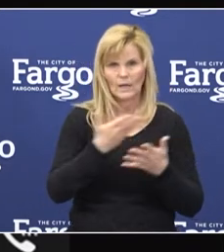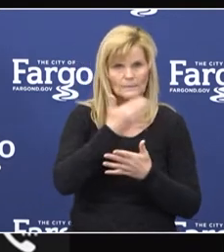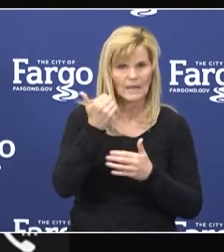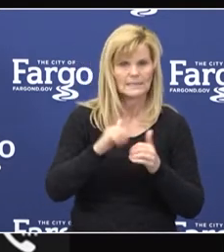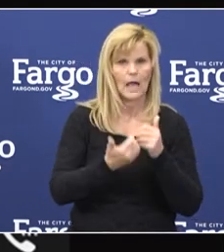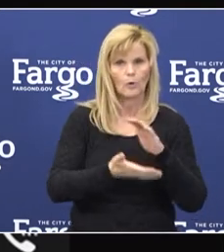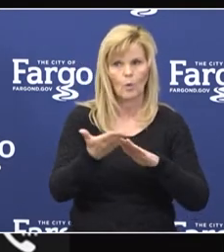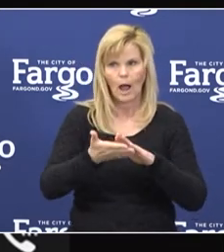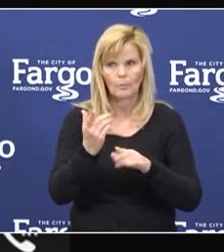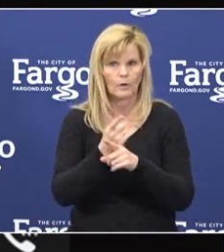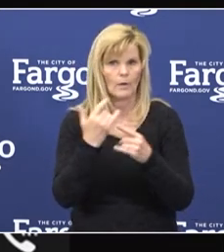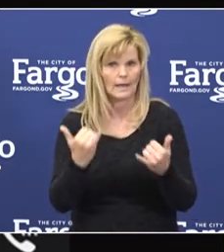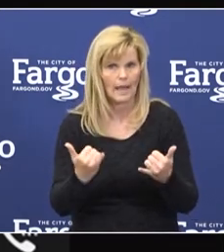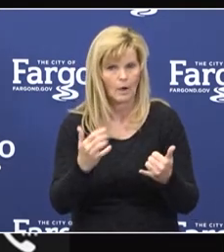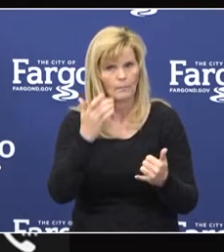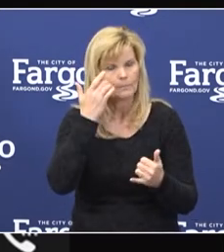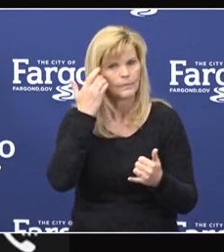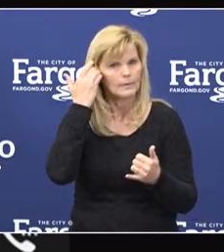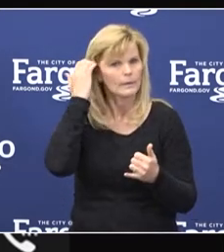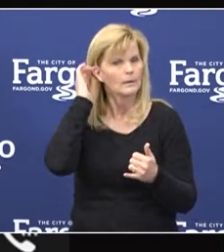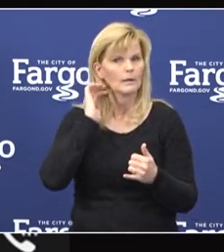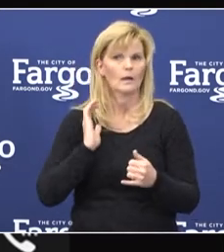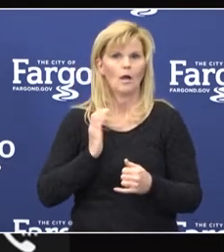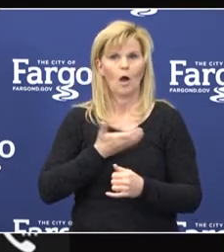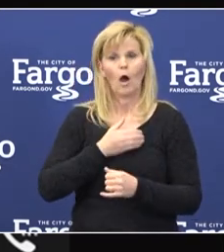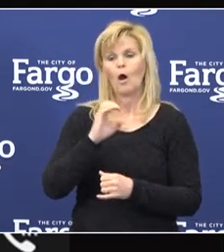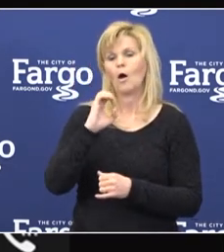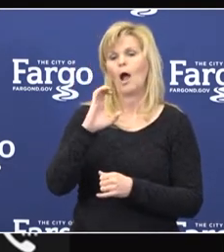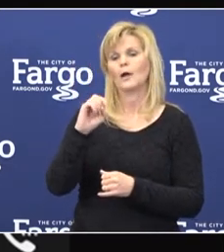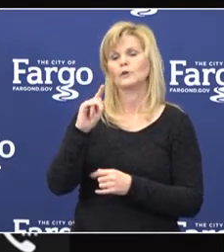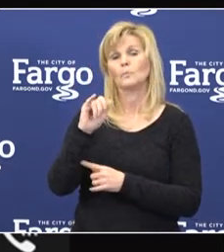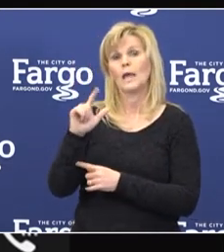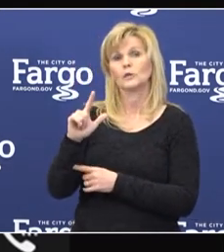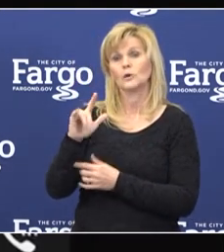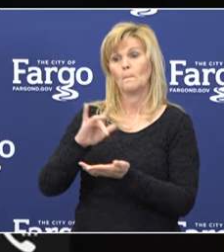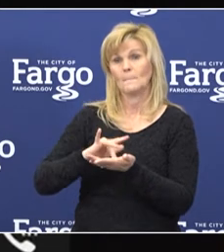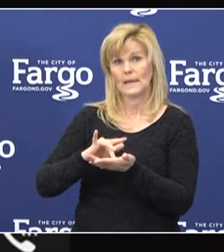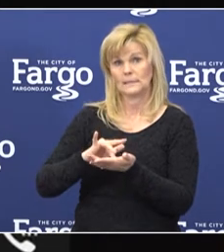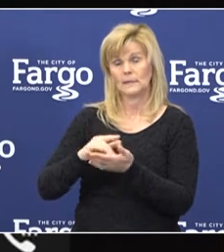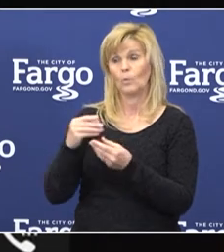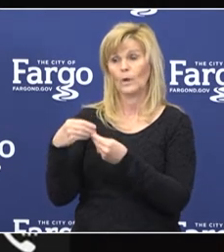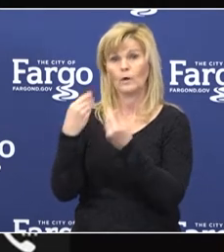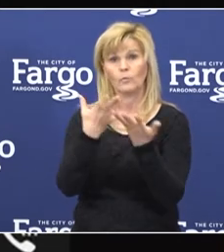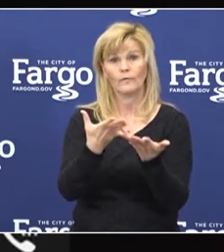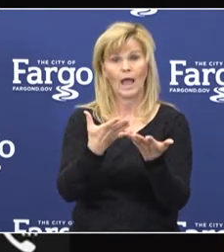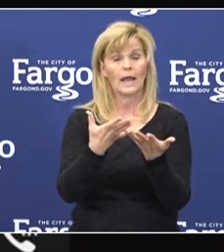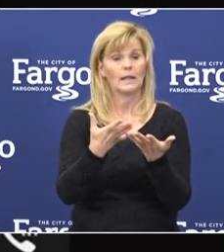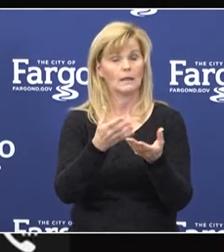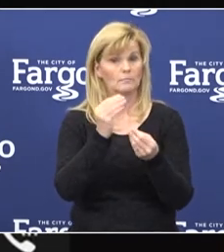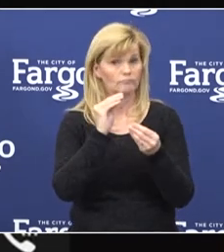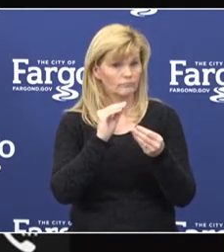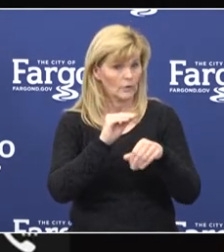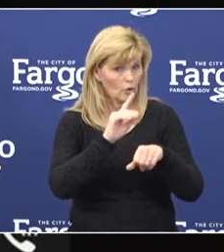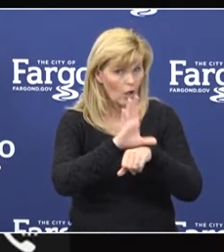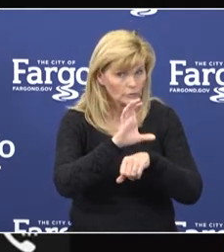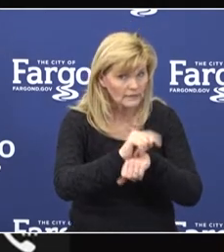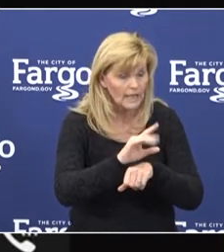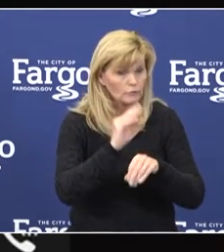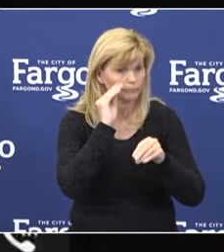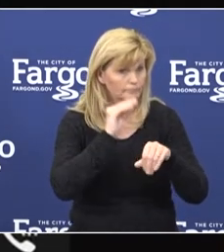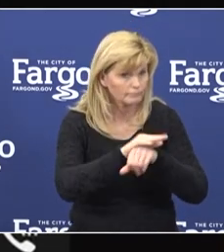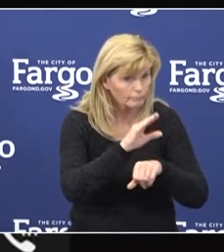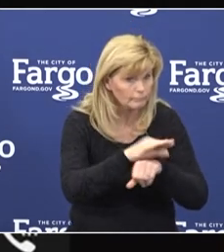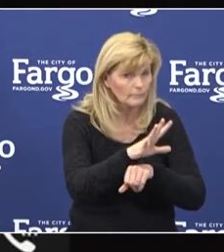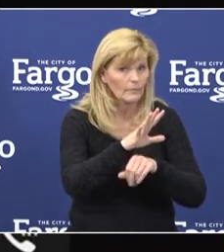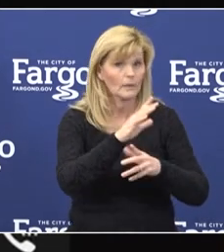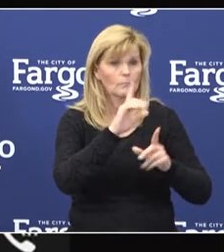operate in these times. Our occupational medicine clinic is providing consultations, training, guidelines, testing processes,